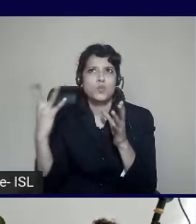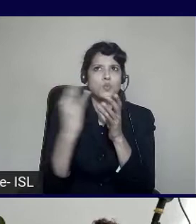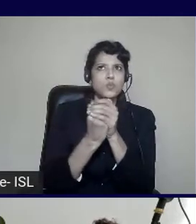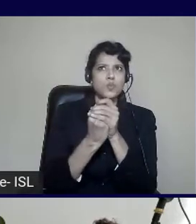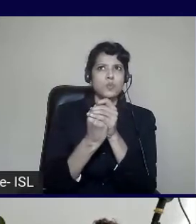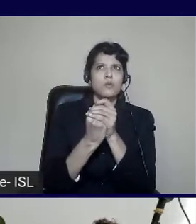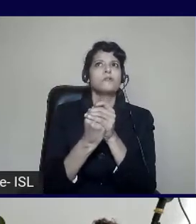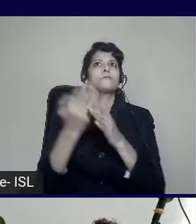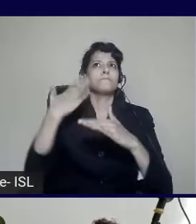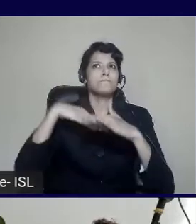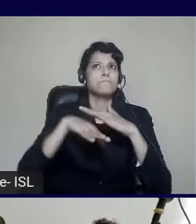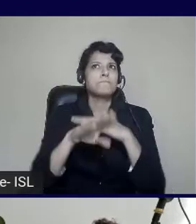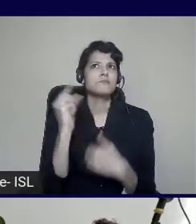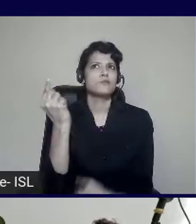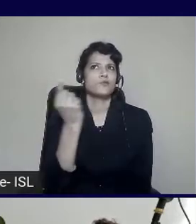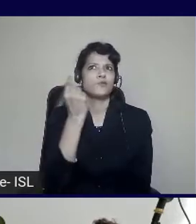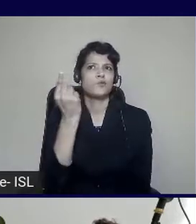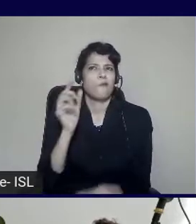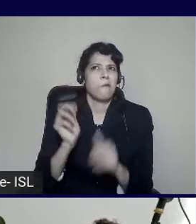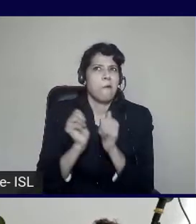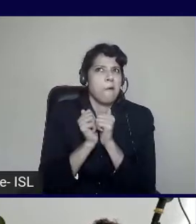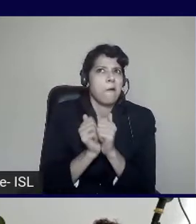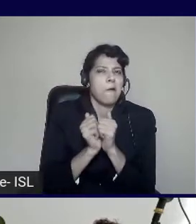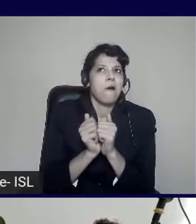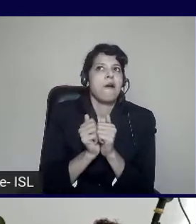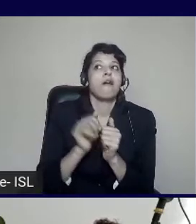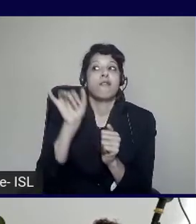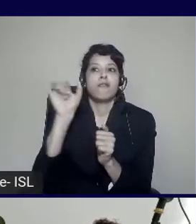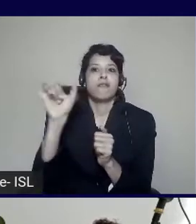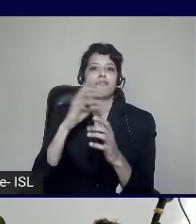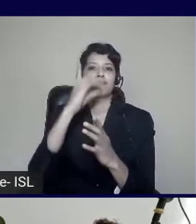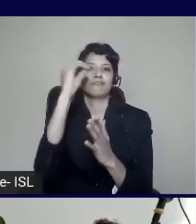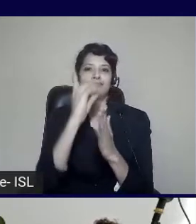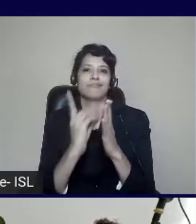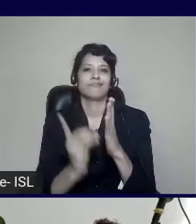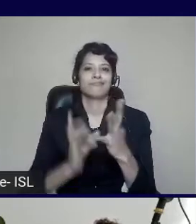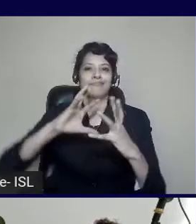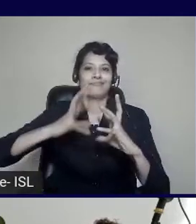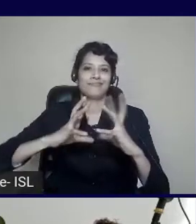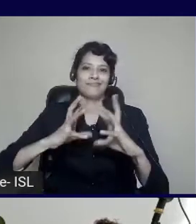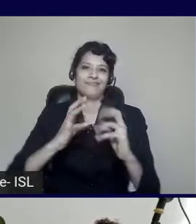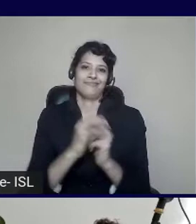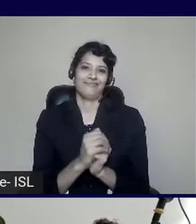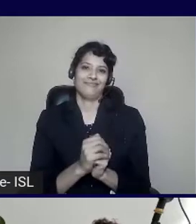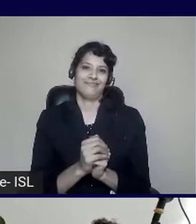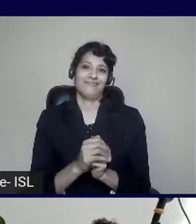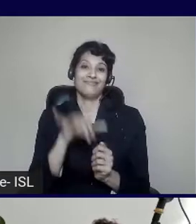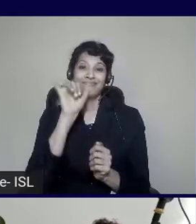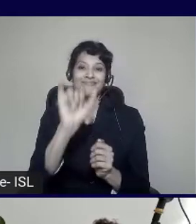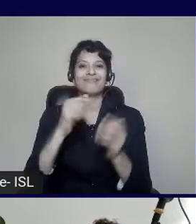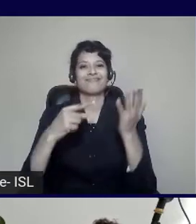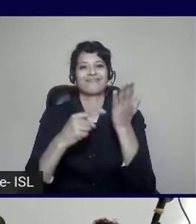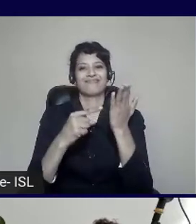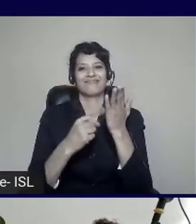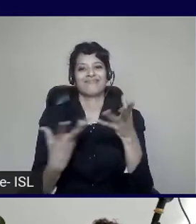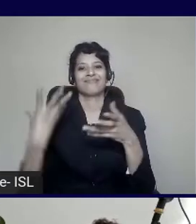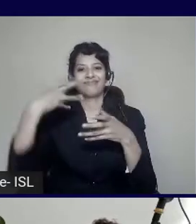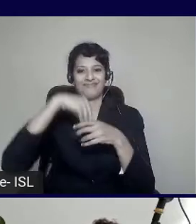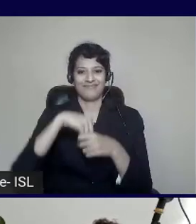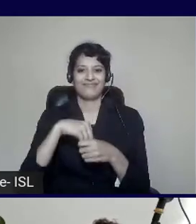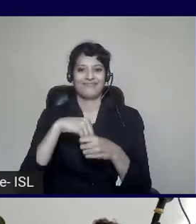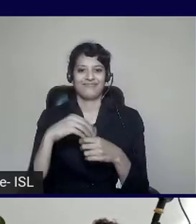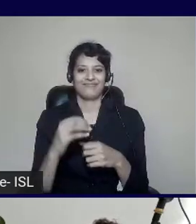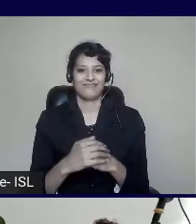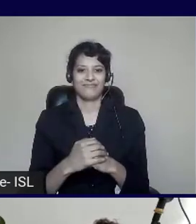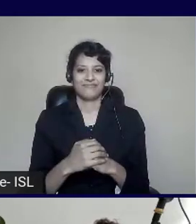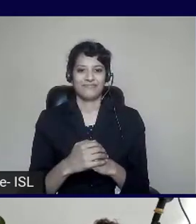accessibility, you can't really change it and let it break later on. It won't break future technologies. So remember responsive design. If I have a